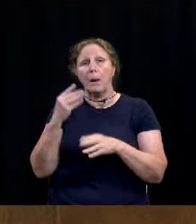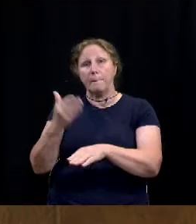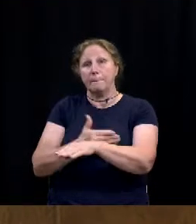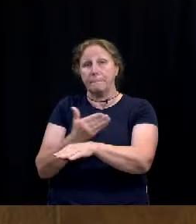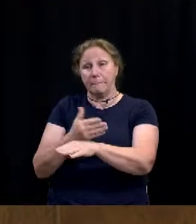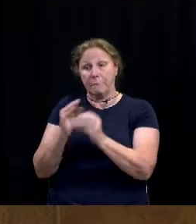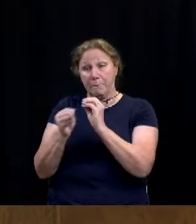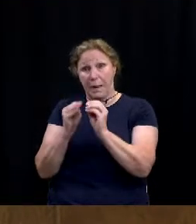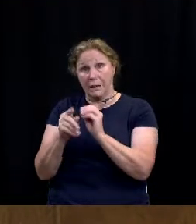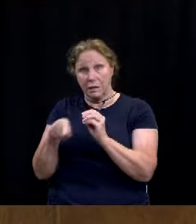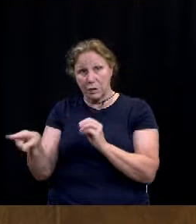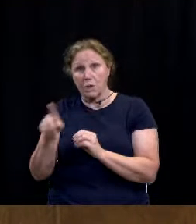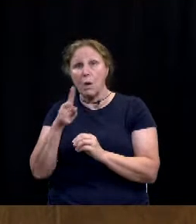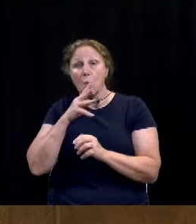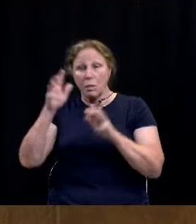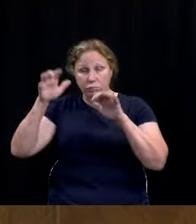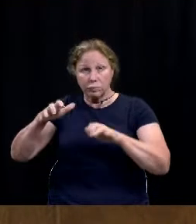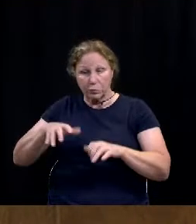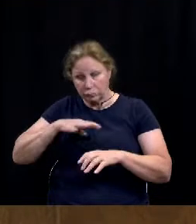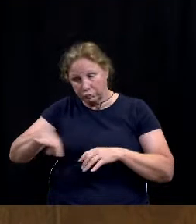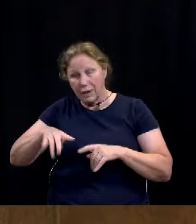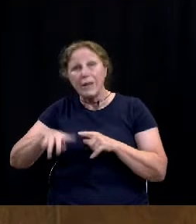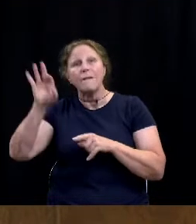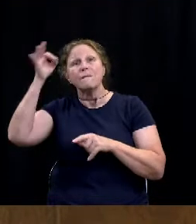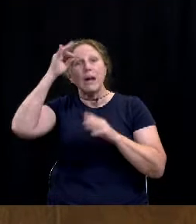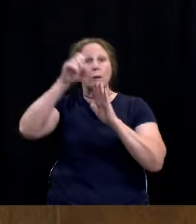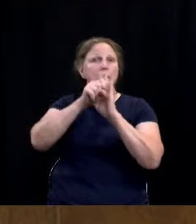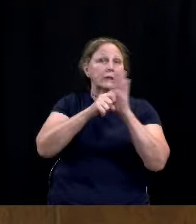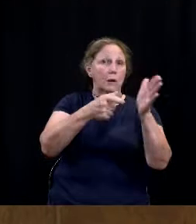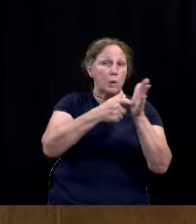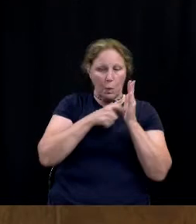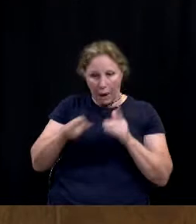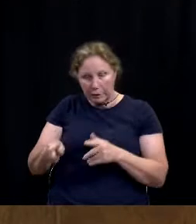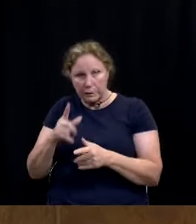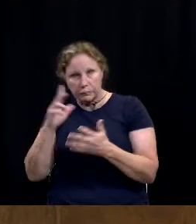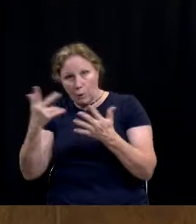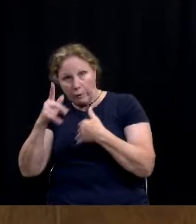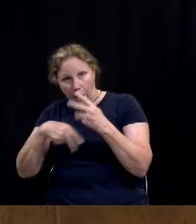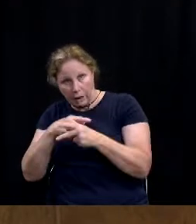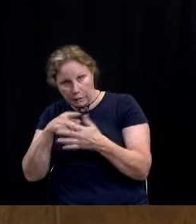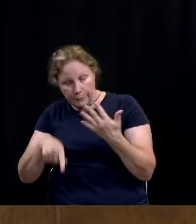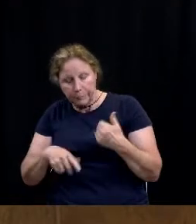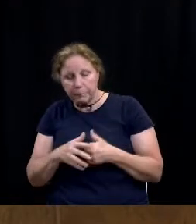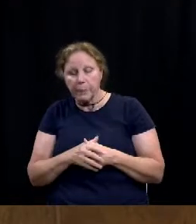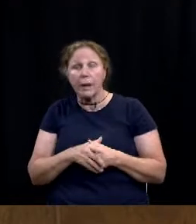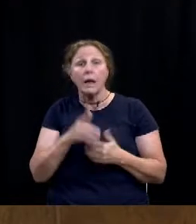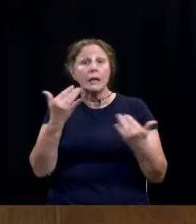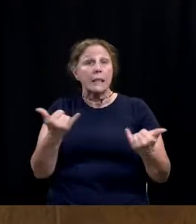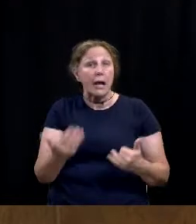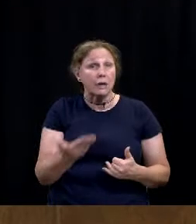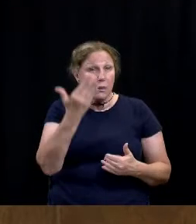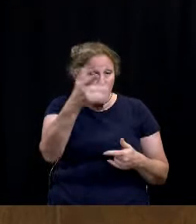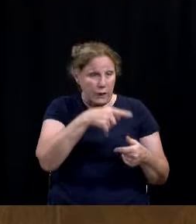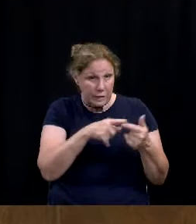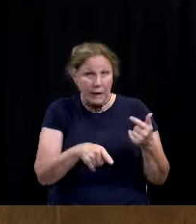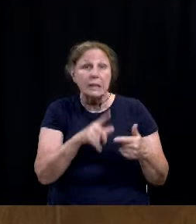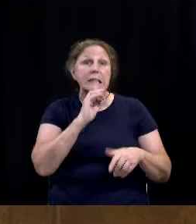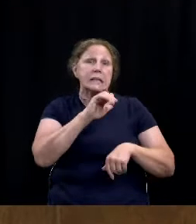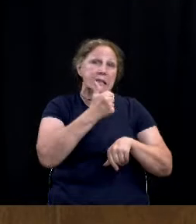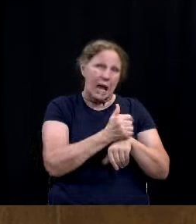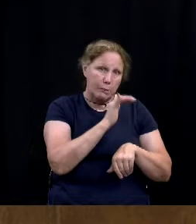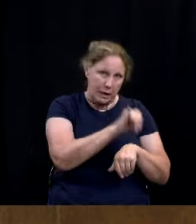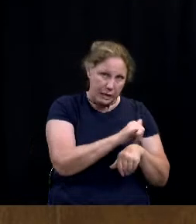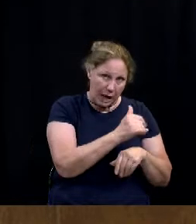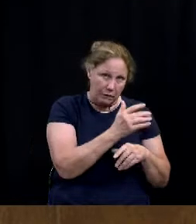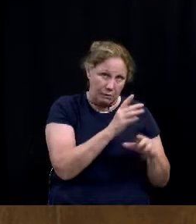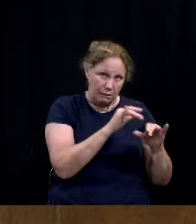and address stormwater quality mandates from the federal and state governments. The ordinance in front of you today establishes the utility. It doesn't charge